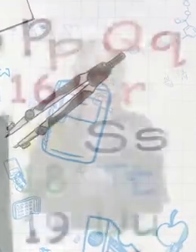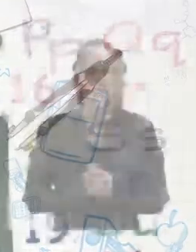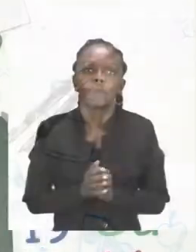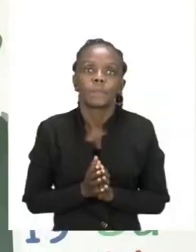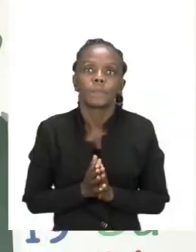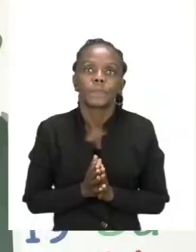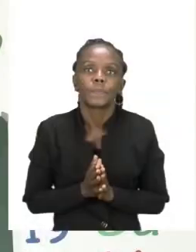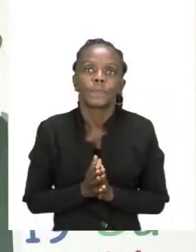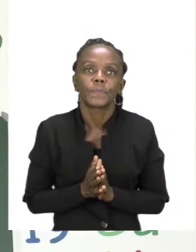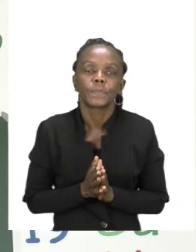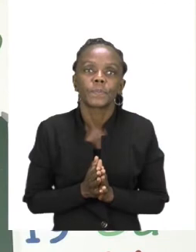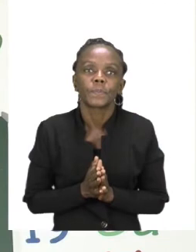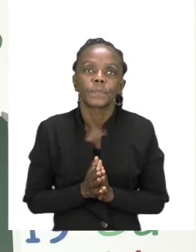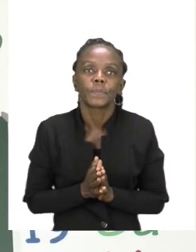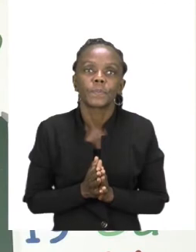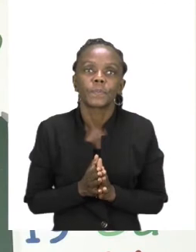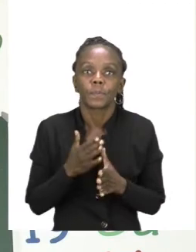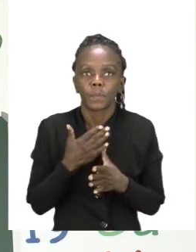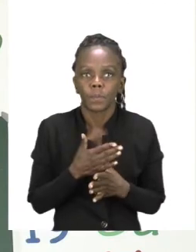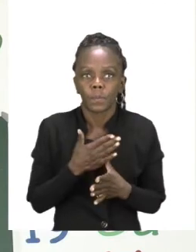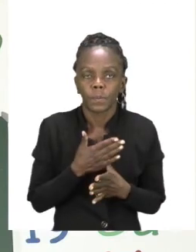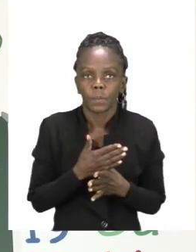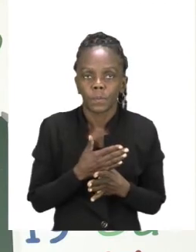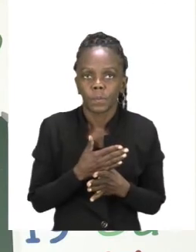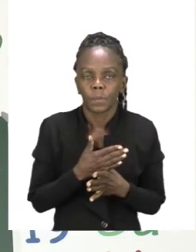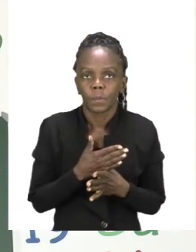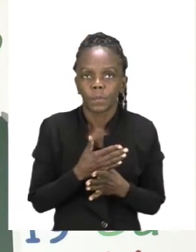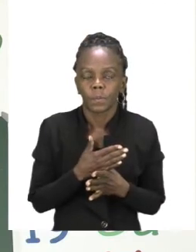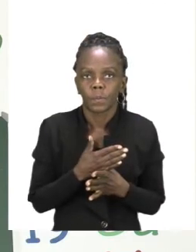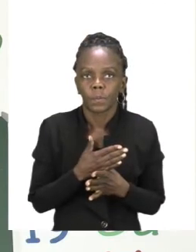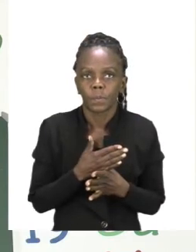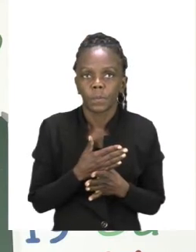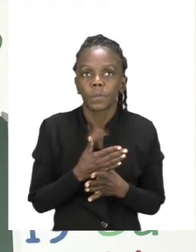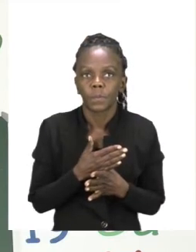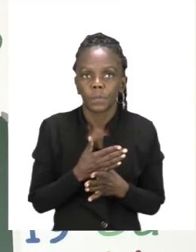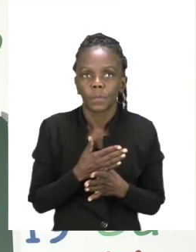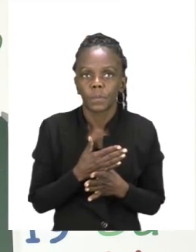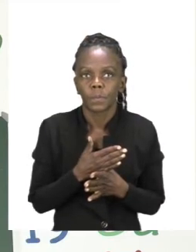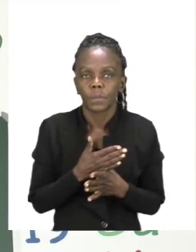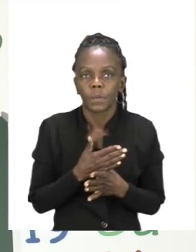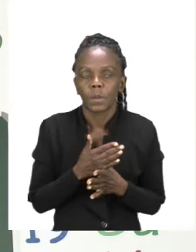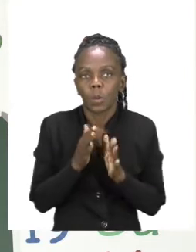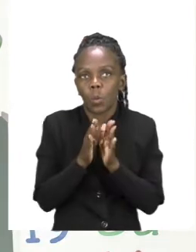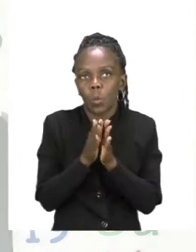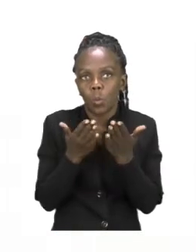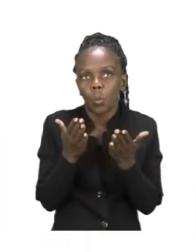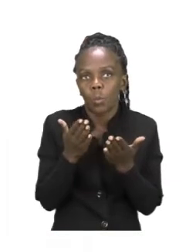For our exercise this time, please can we take a look at page 25.